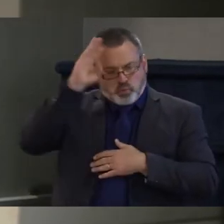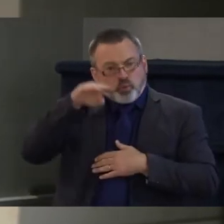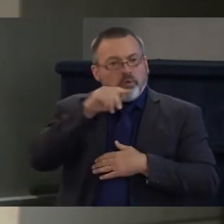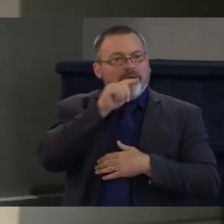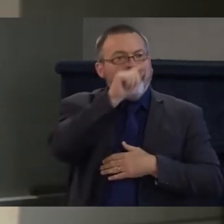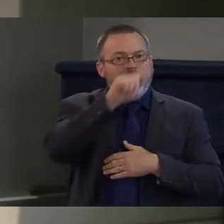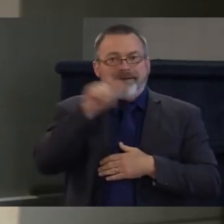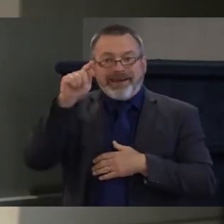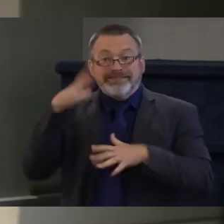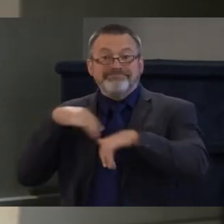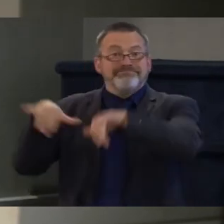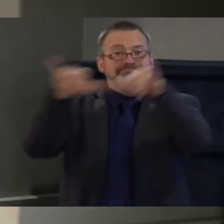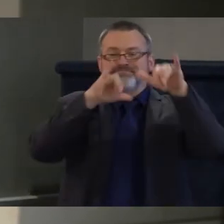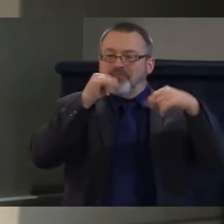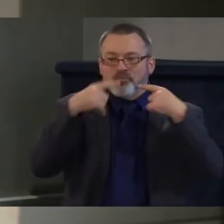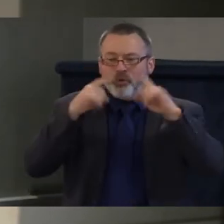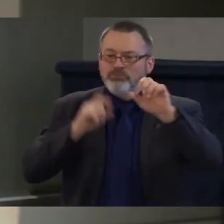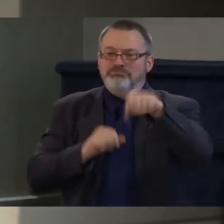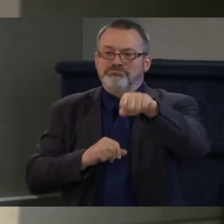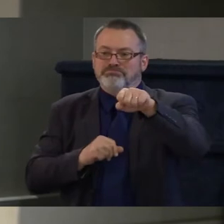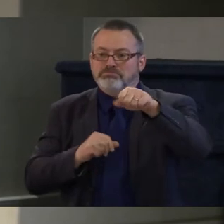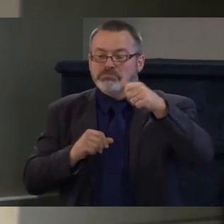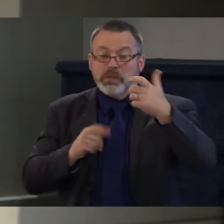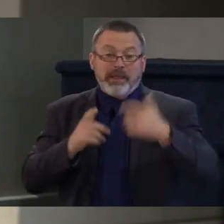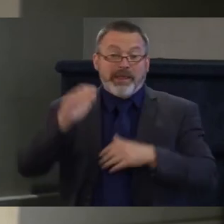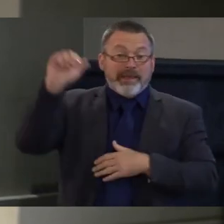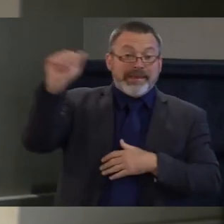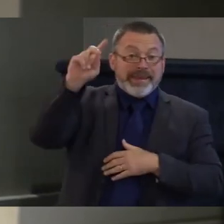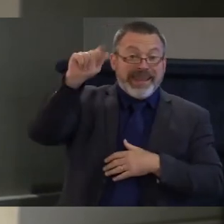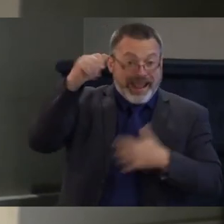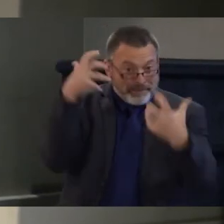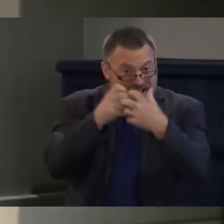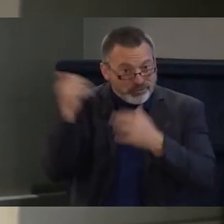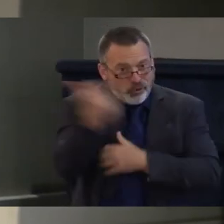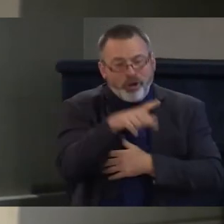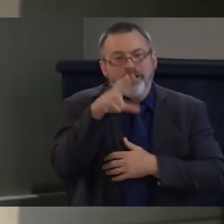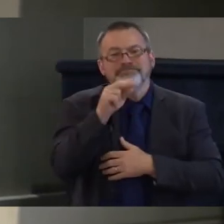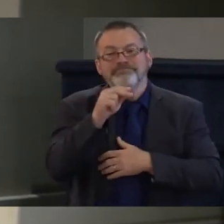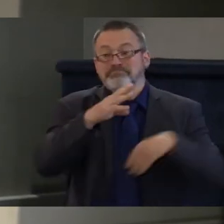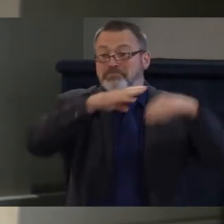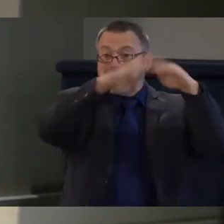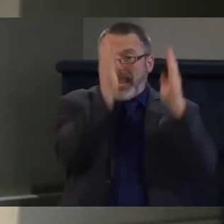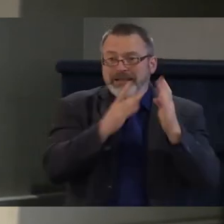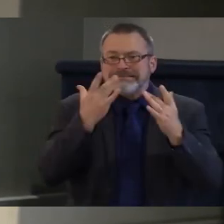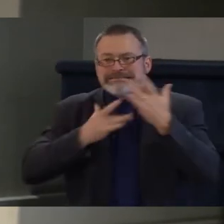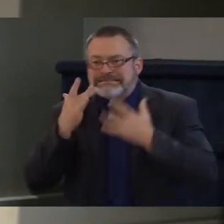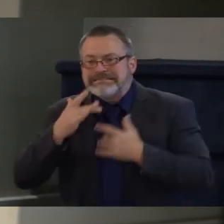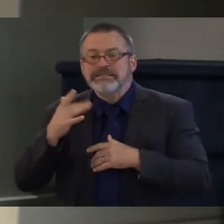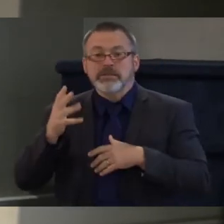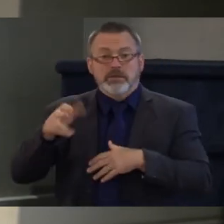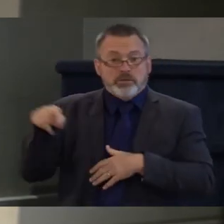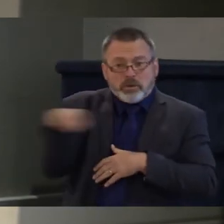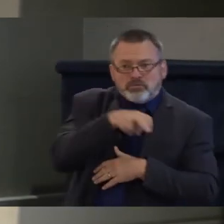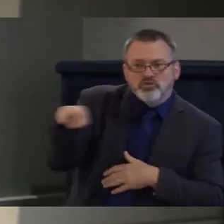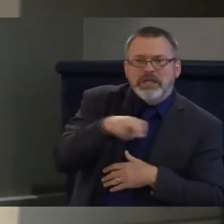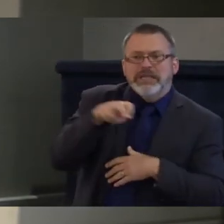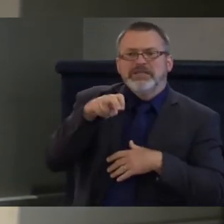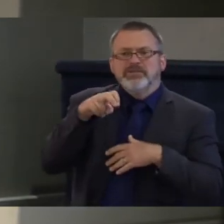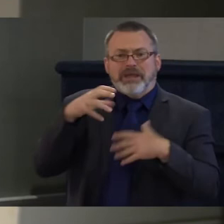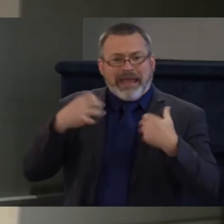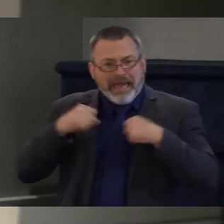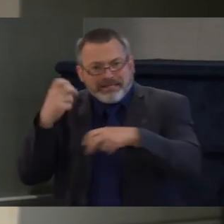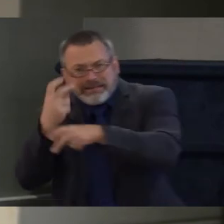it the ada be it transportation be it housing be it employment be it healthcare be it caregiving how can we reform